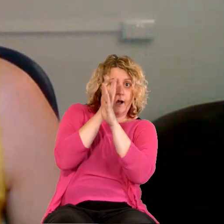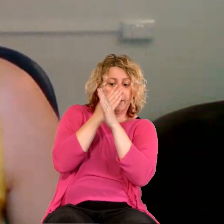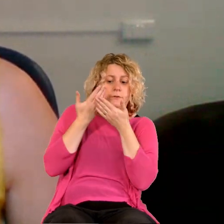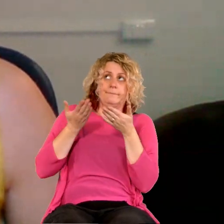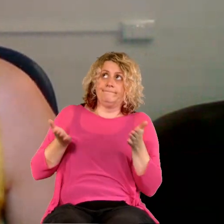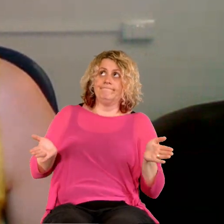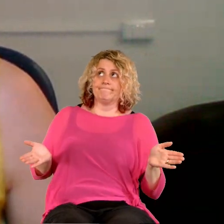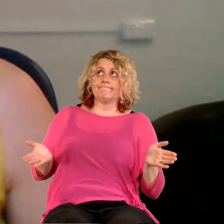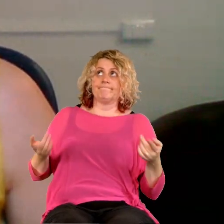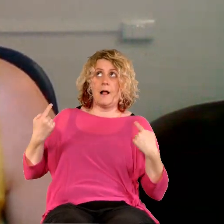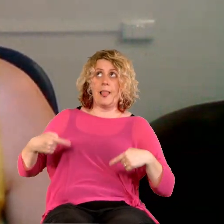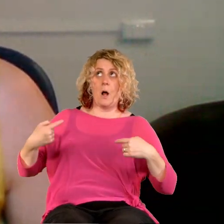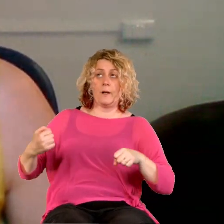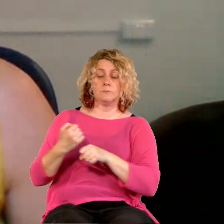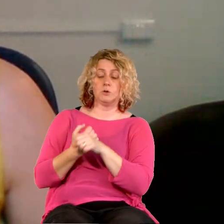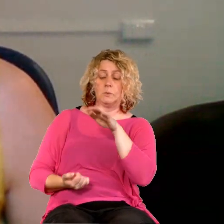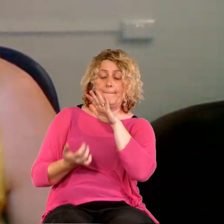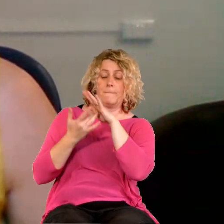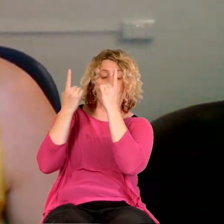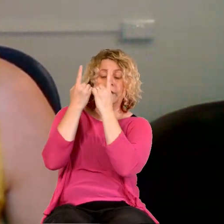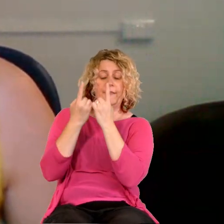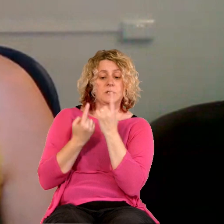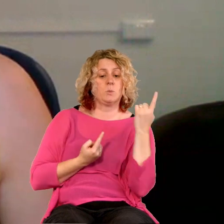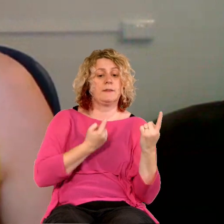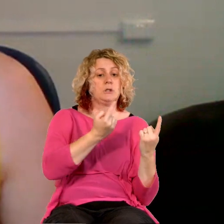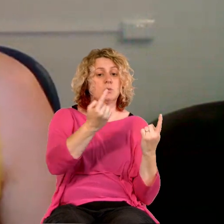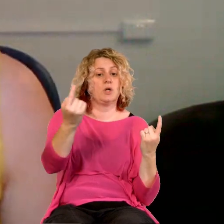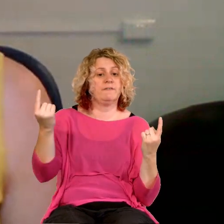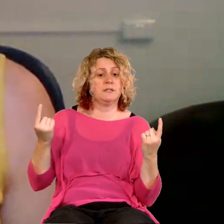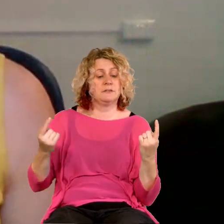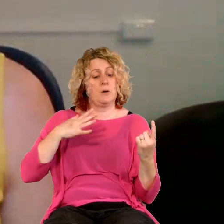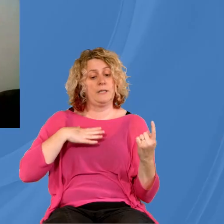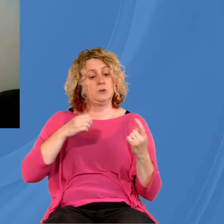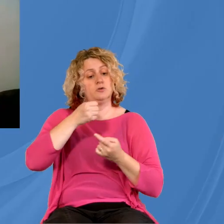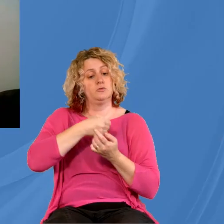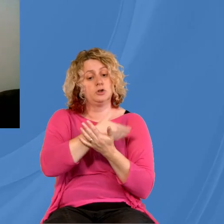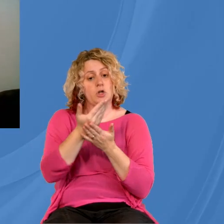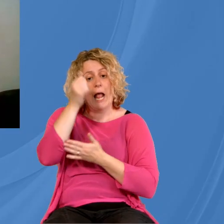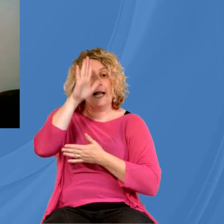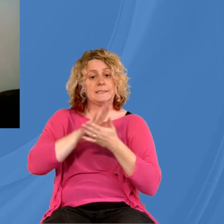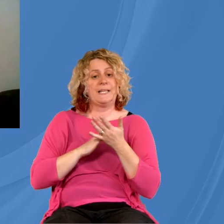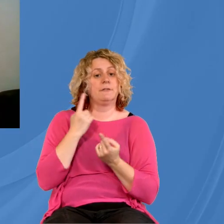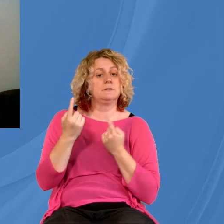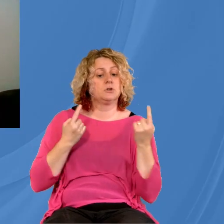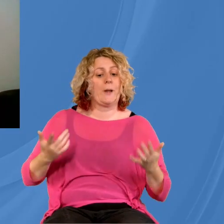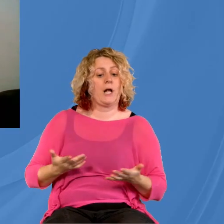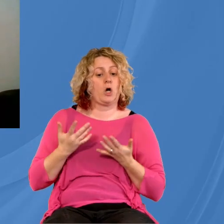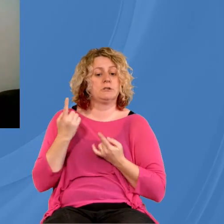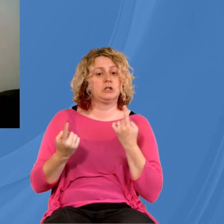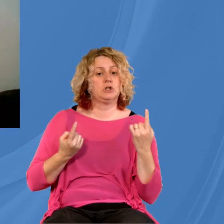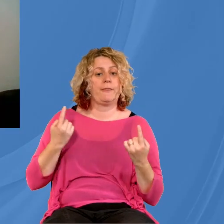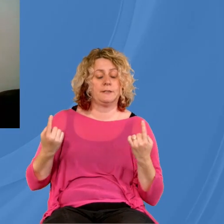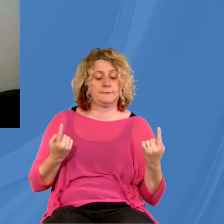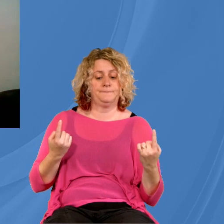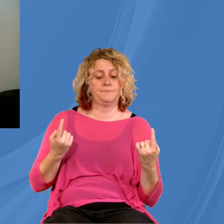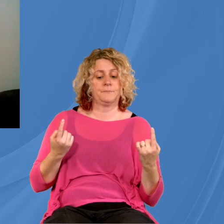yeah, talking about it, I think sharing those experiences is going to be encouraging for all of us. Great. Sonia, the question I wanted to ask you